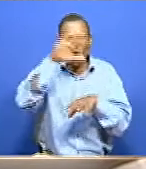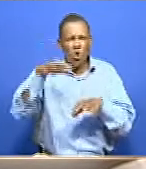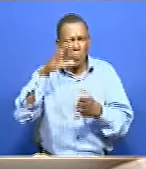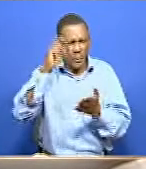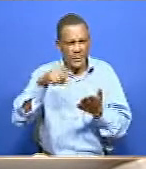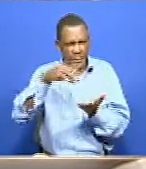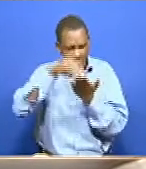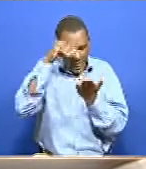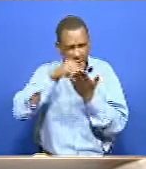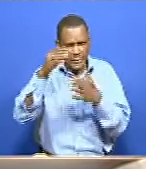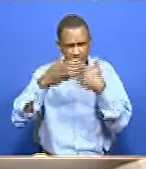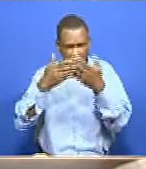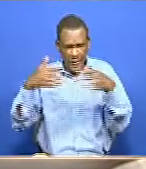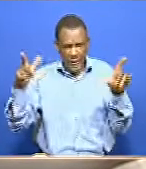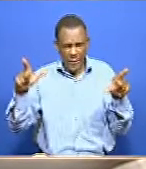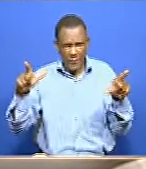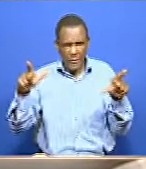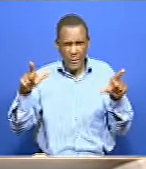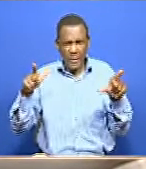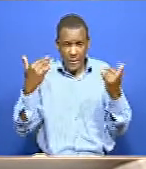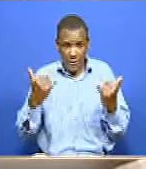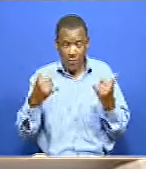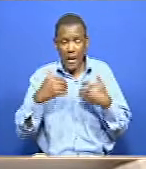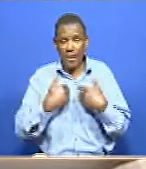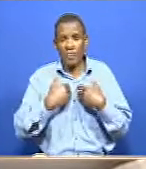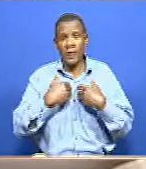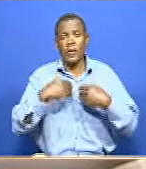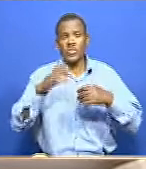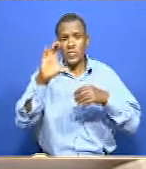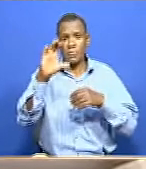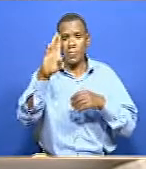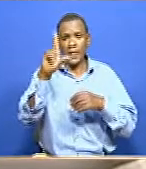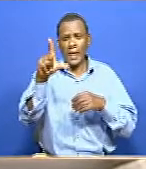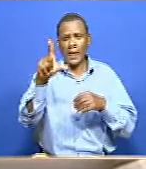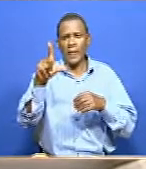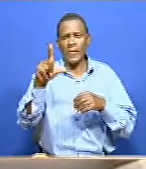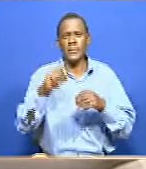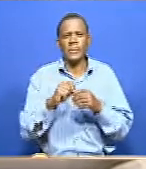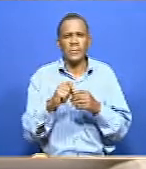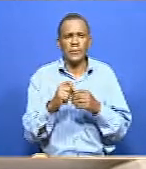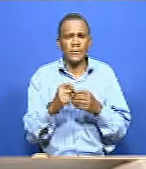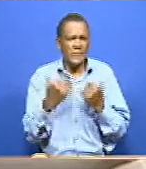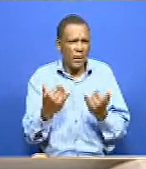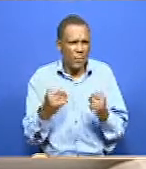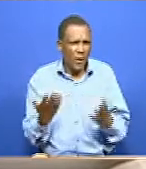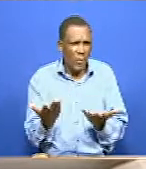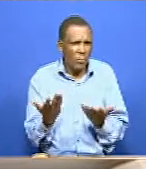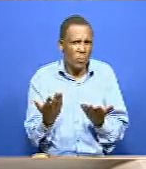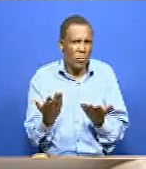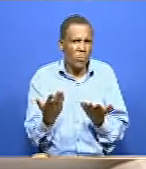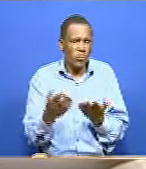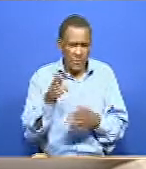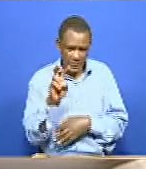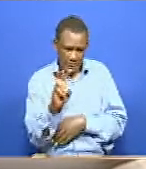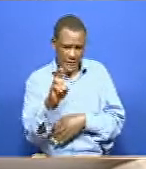especially now that we are having this community-based learning, because you're going to be teaching in the area that you are located, and you might find a deaf